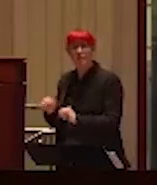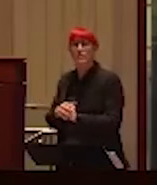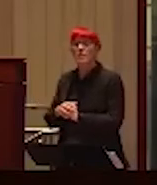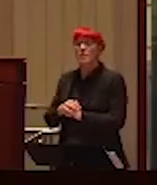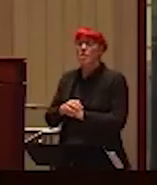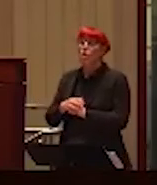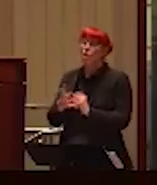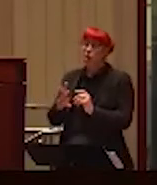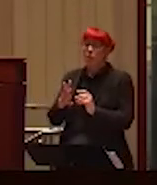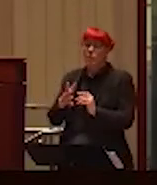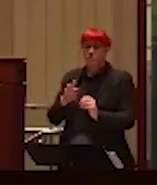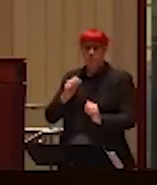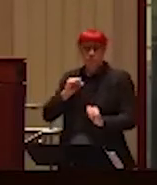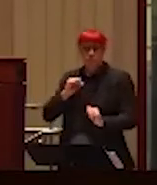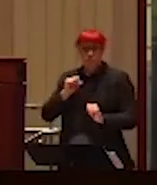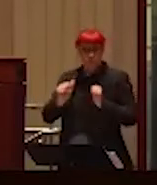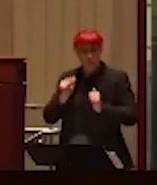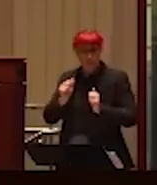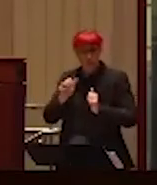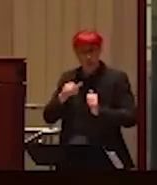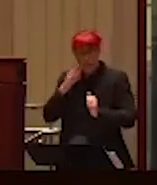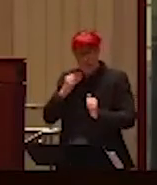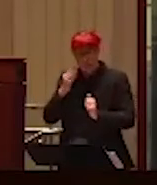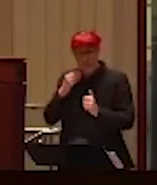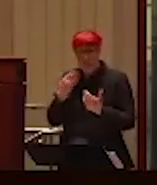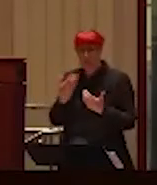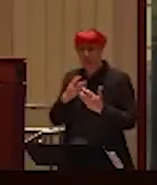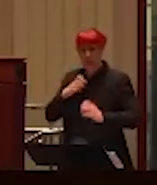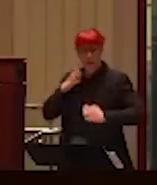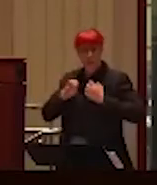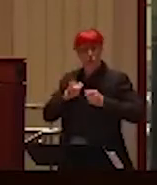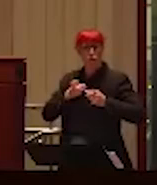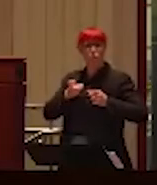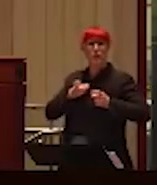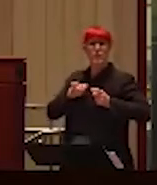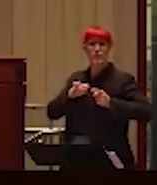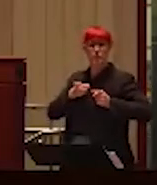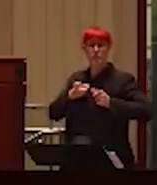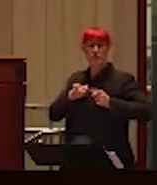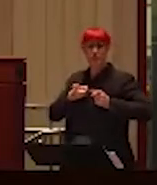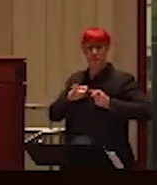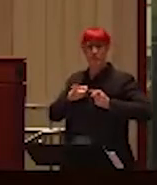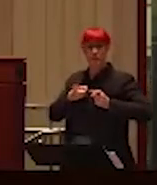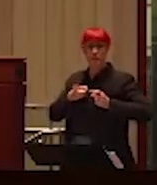aggression and emotional regulation and some of these things.